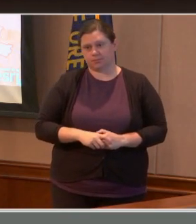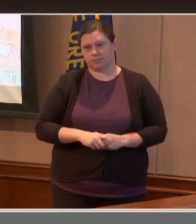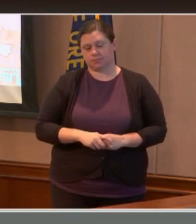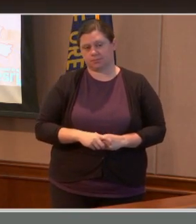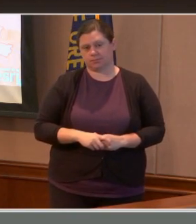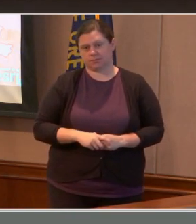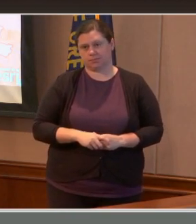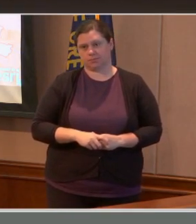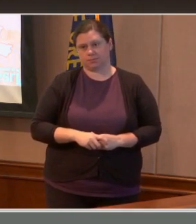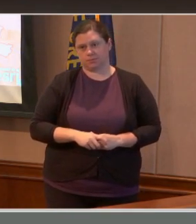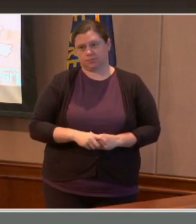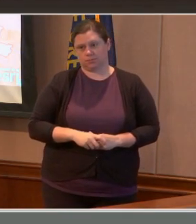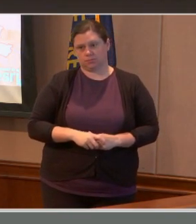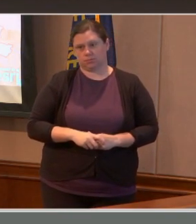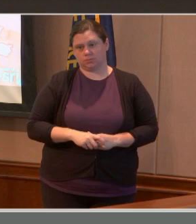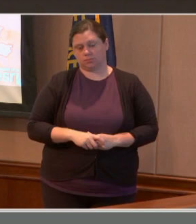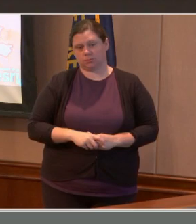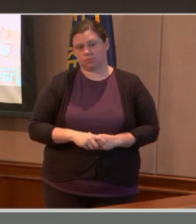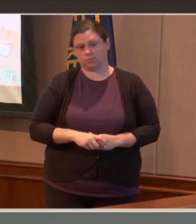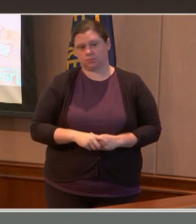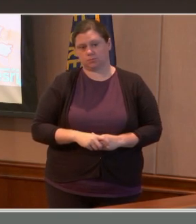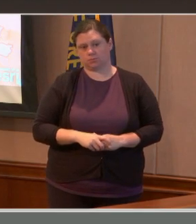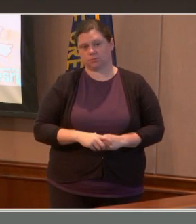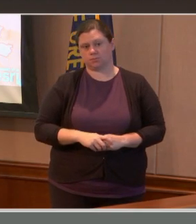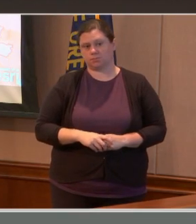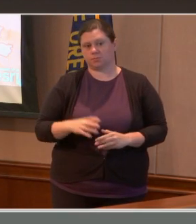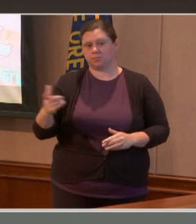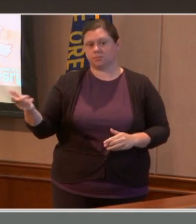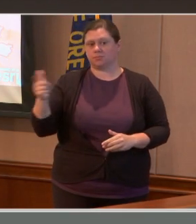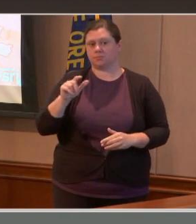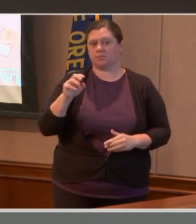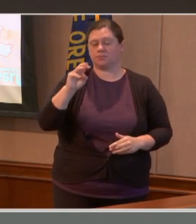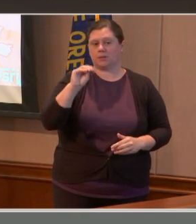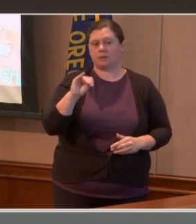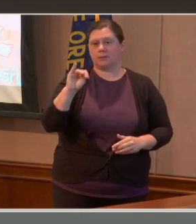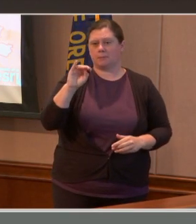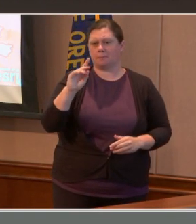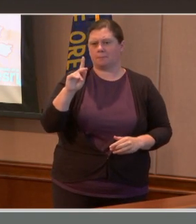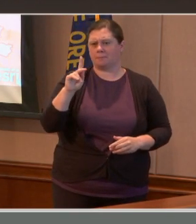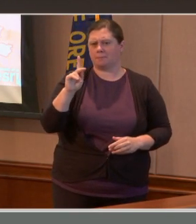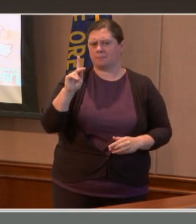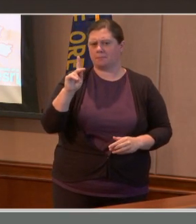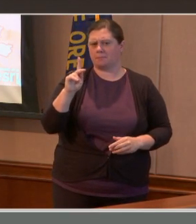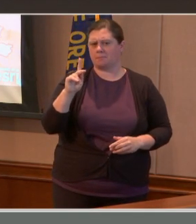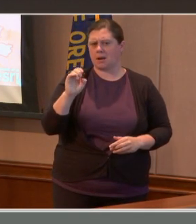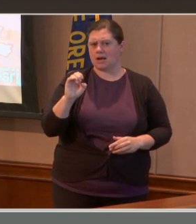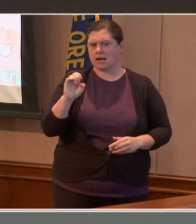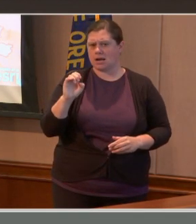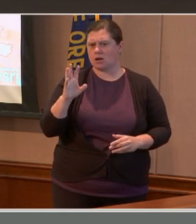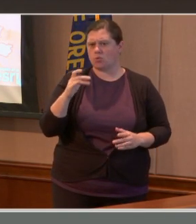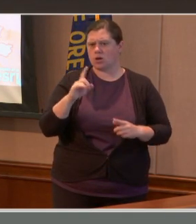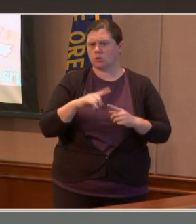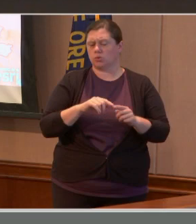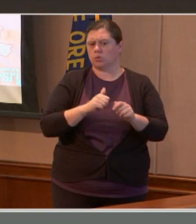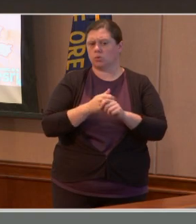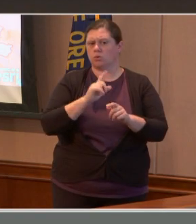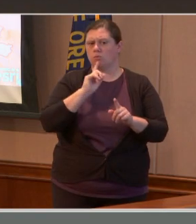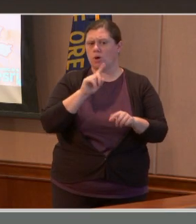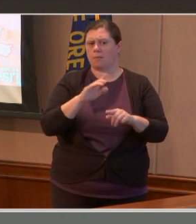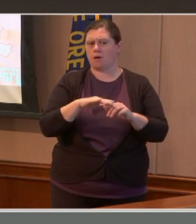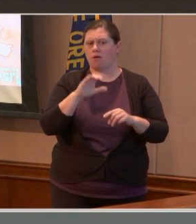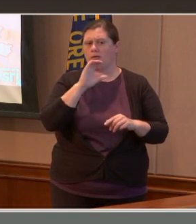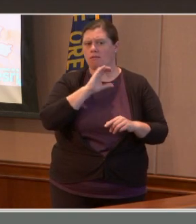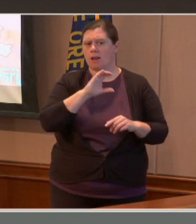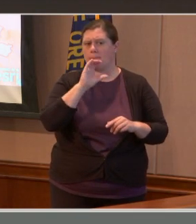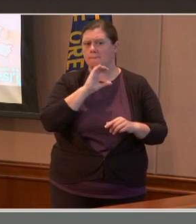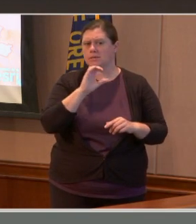Michael Cheek with the North Carolina Incident Management Team responding to the Clackamas County wildfires